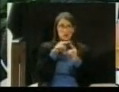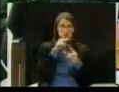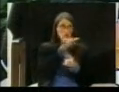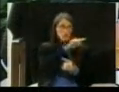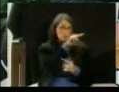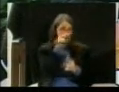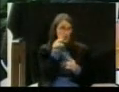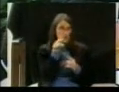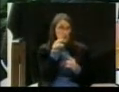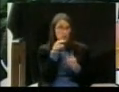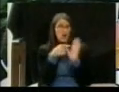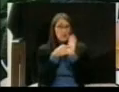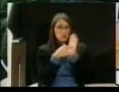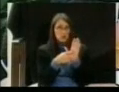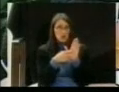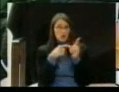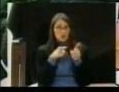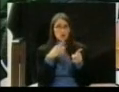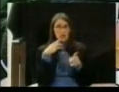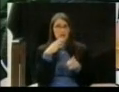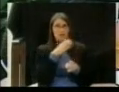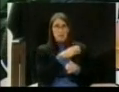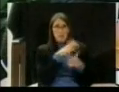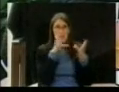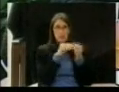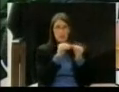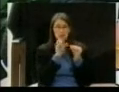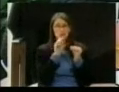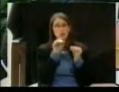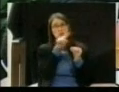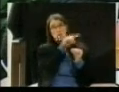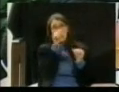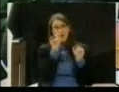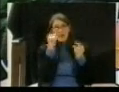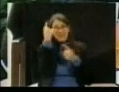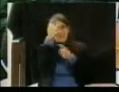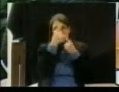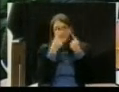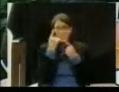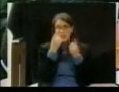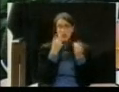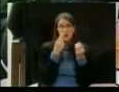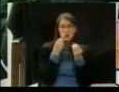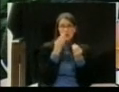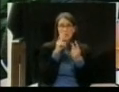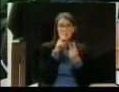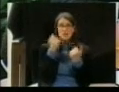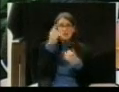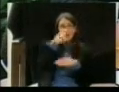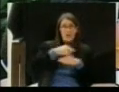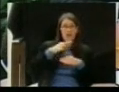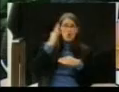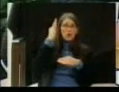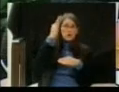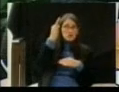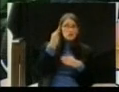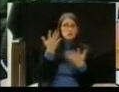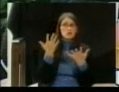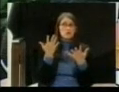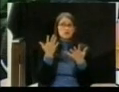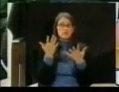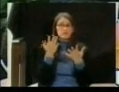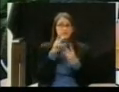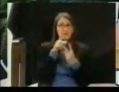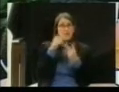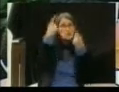and either today or at some future date either agree with it, if that is this body's wish, or you can